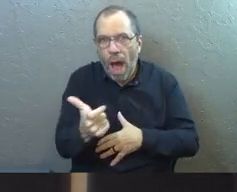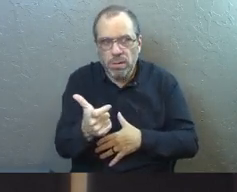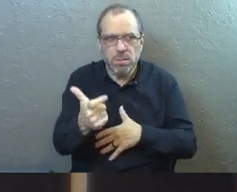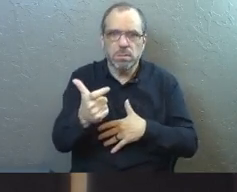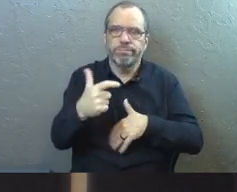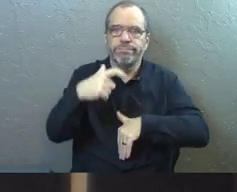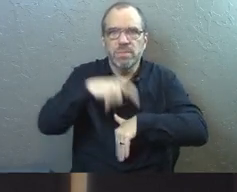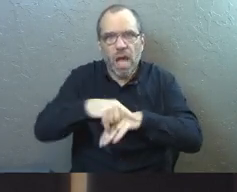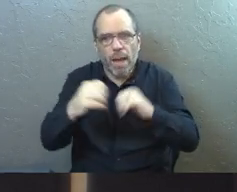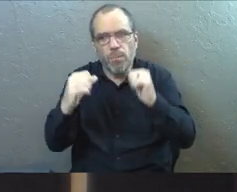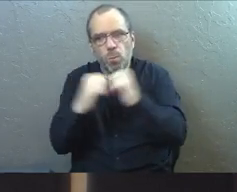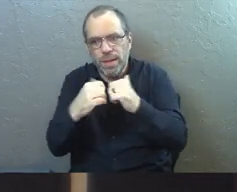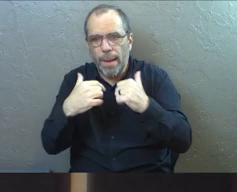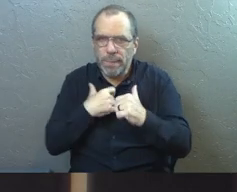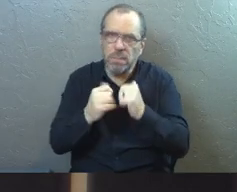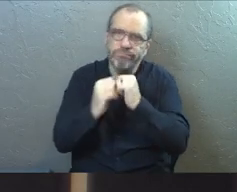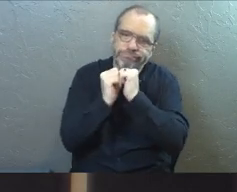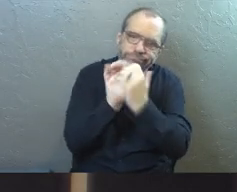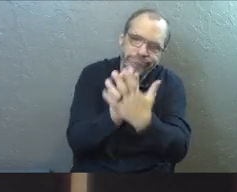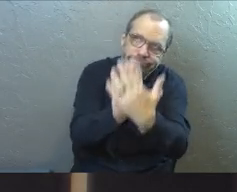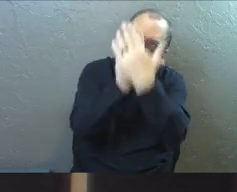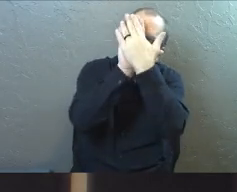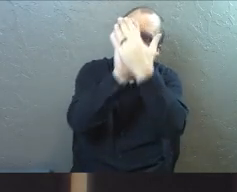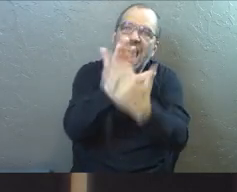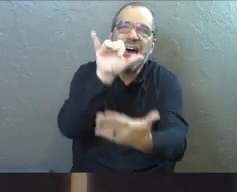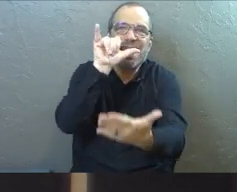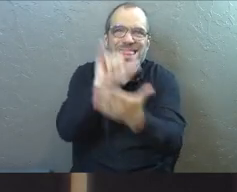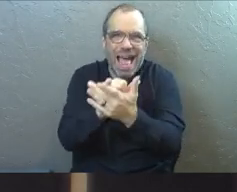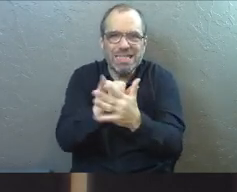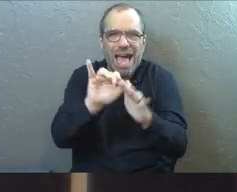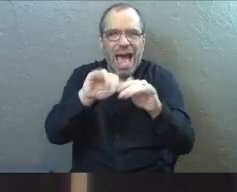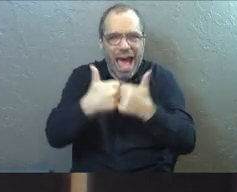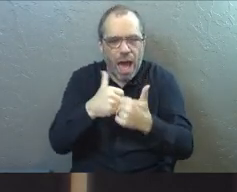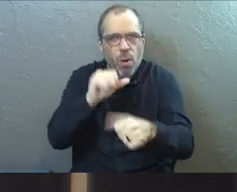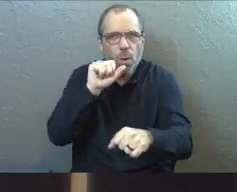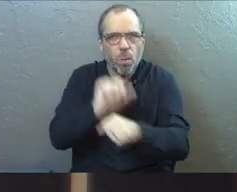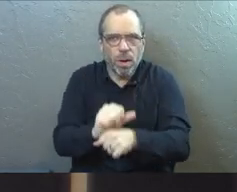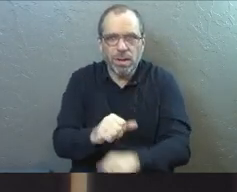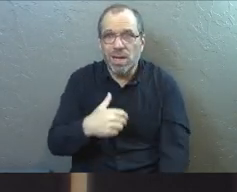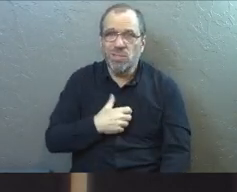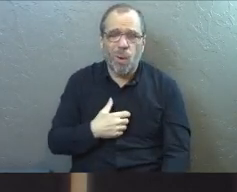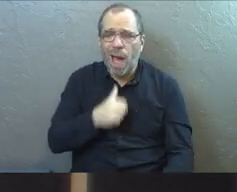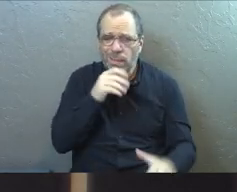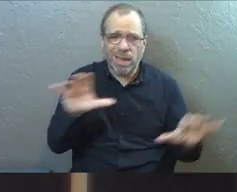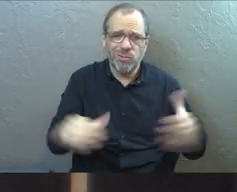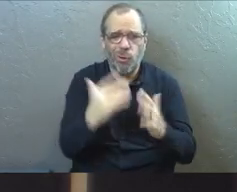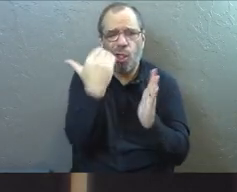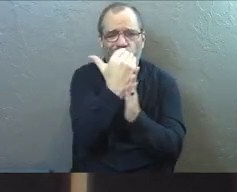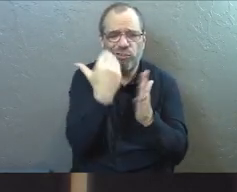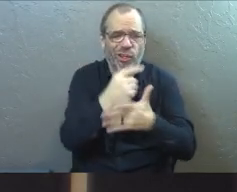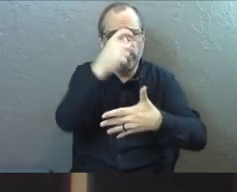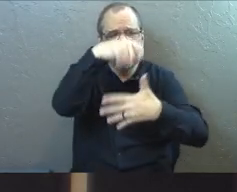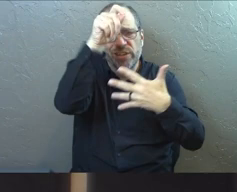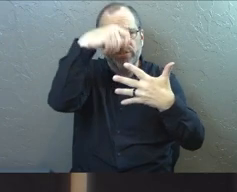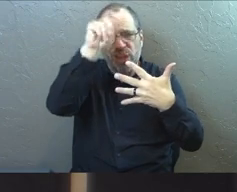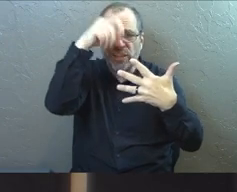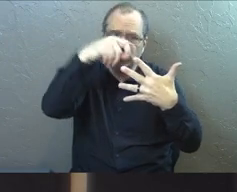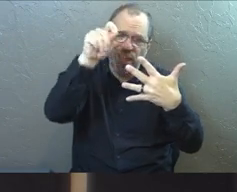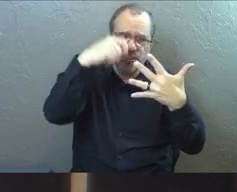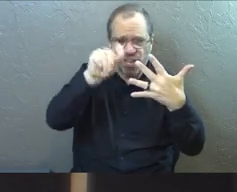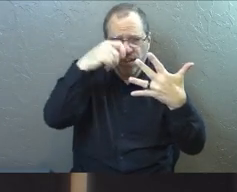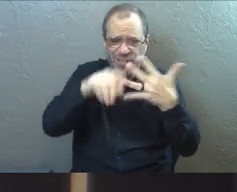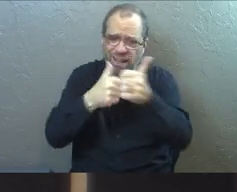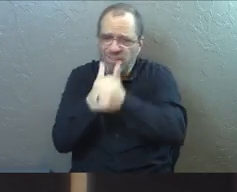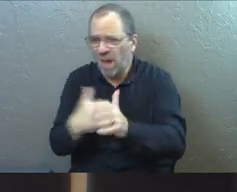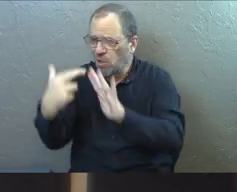it. Spend time with me. That's how this is going to work. So I'm not going to give some list of do this, this, and this, or if you'll follow